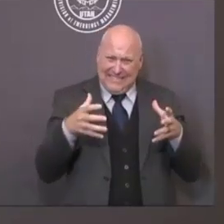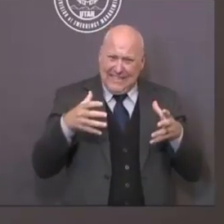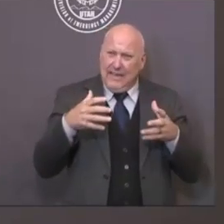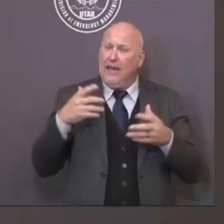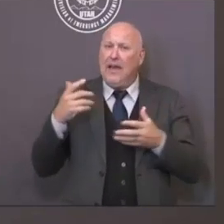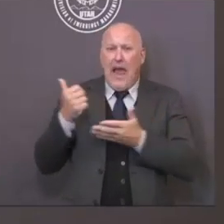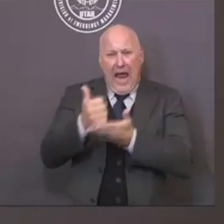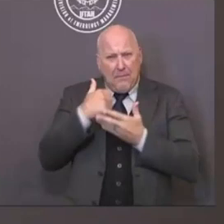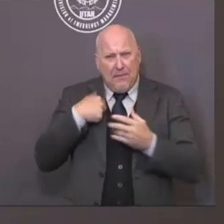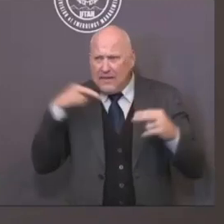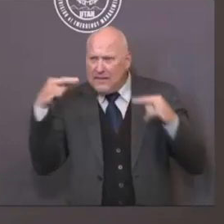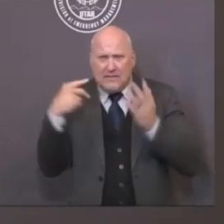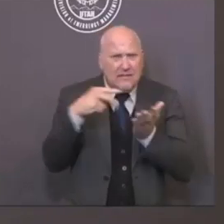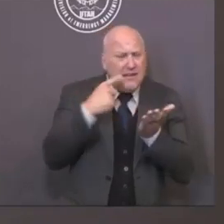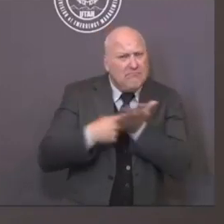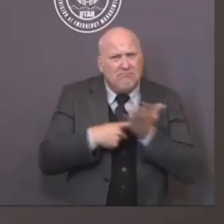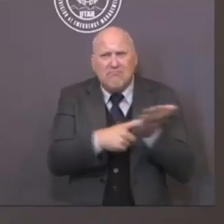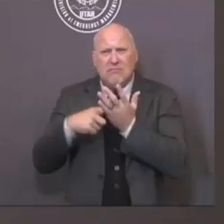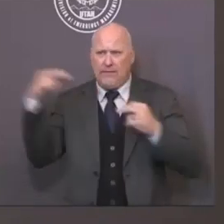to respond to this coronavirus.